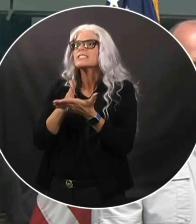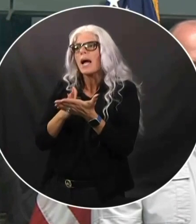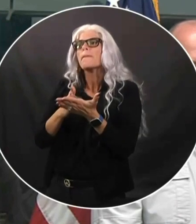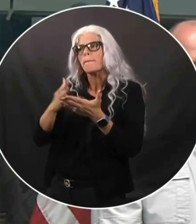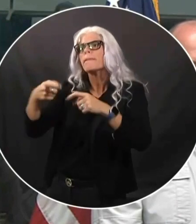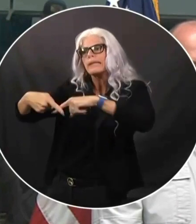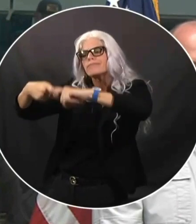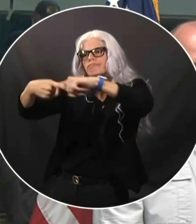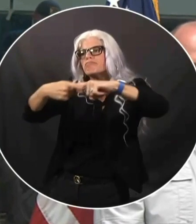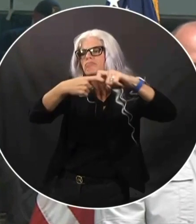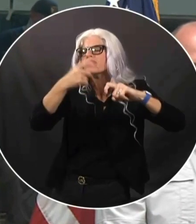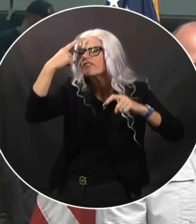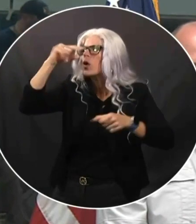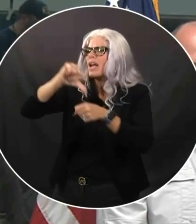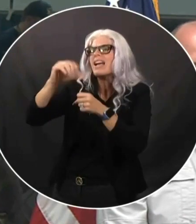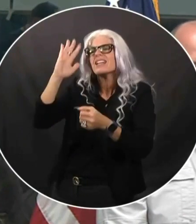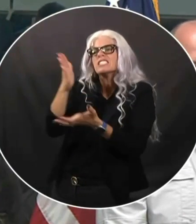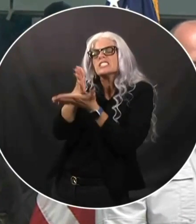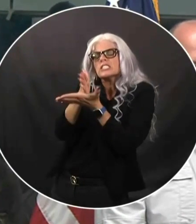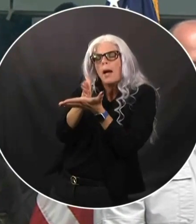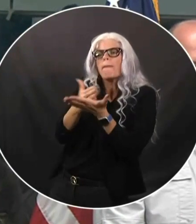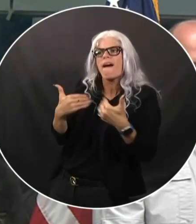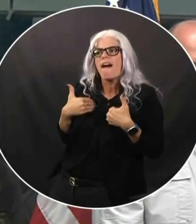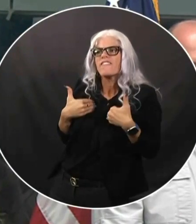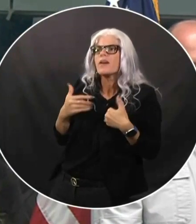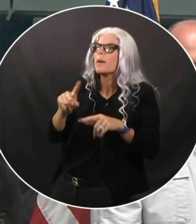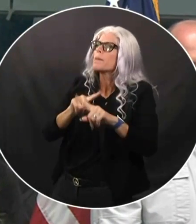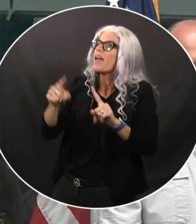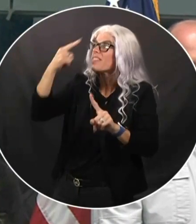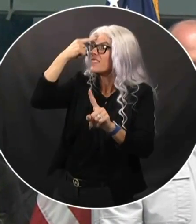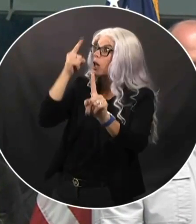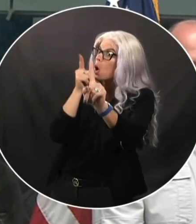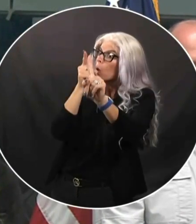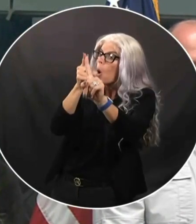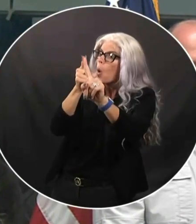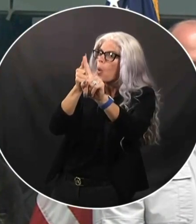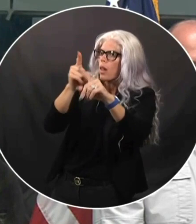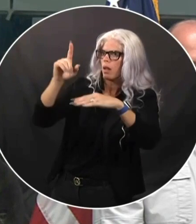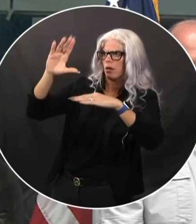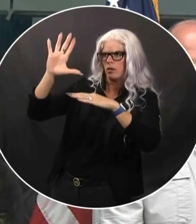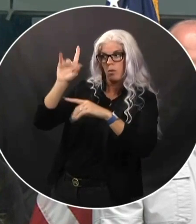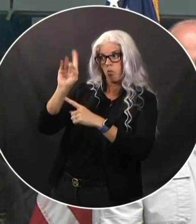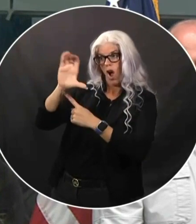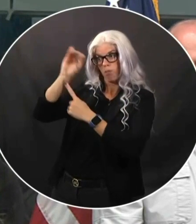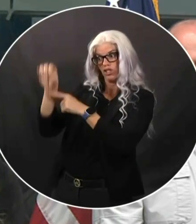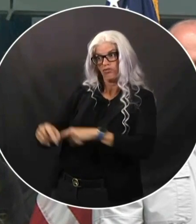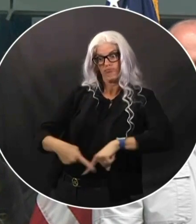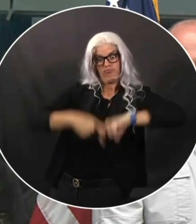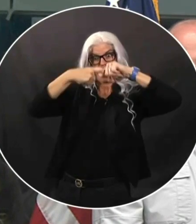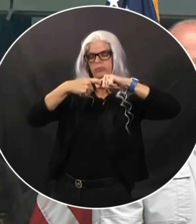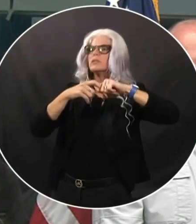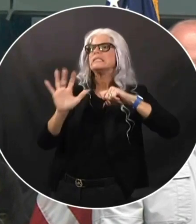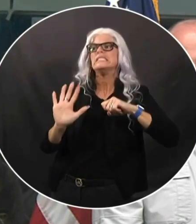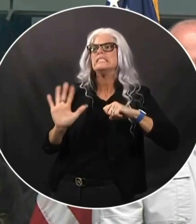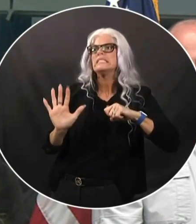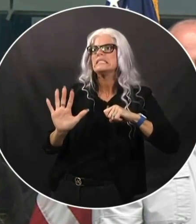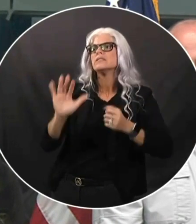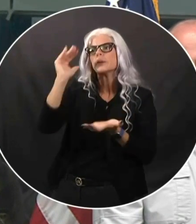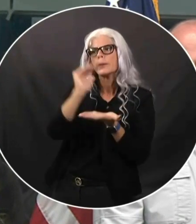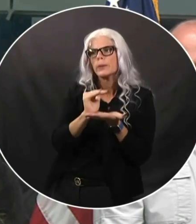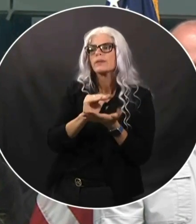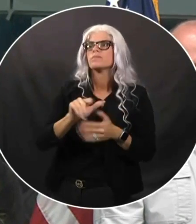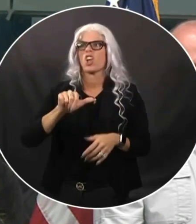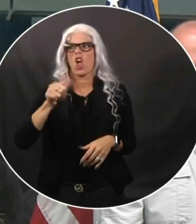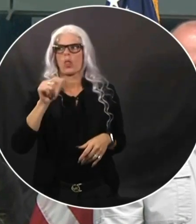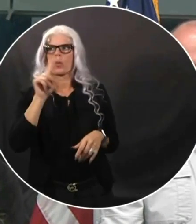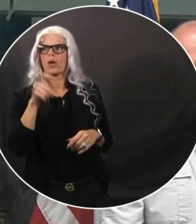fuel at some point. And the goal is to minimize that and keep that as small as possible. How are the ports going to